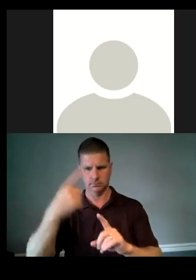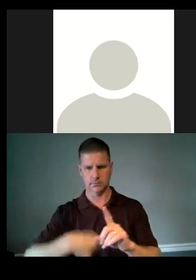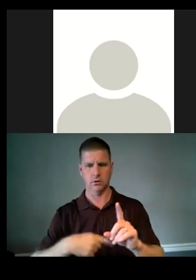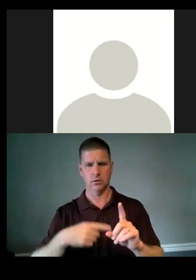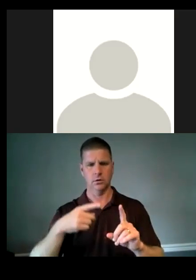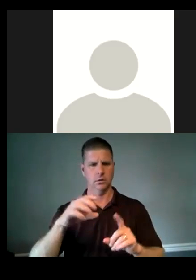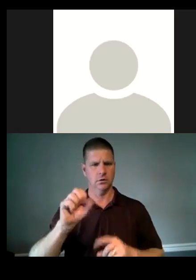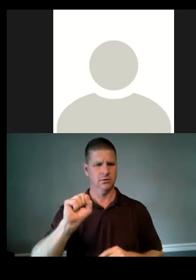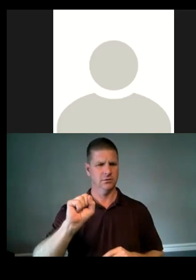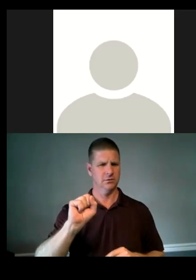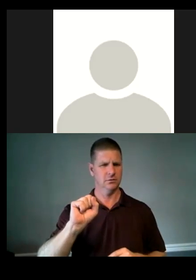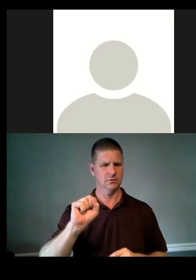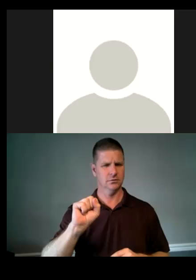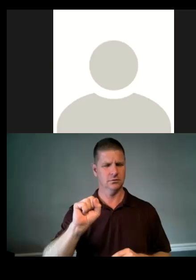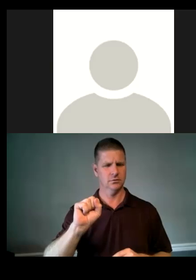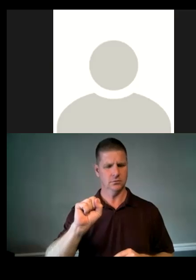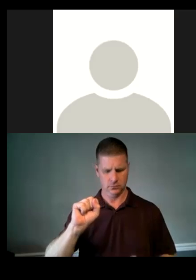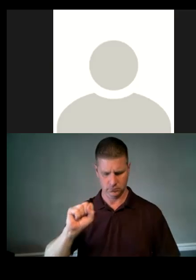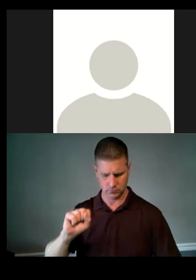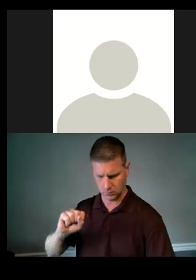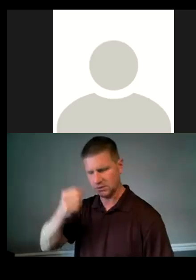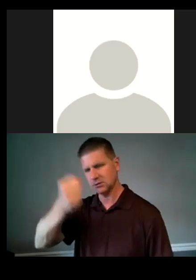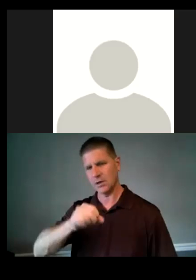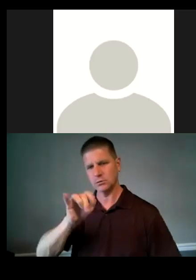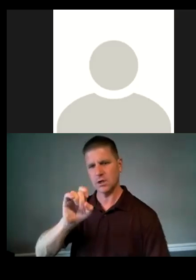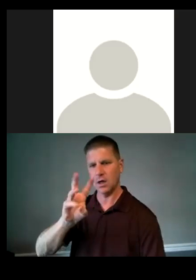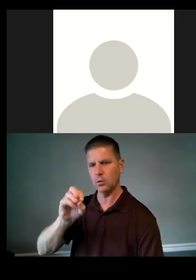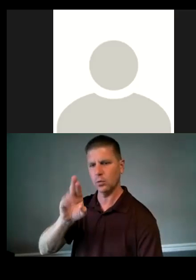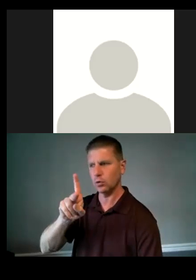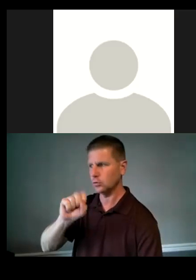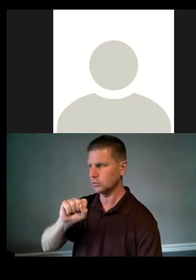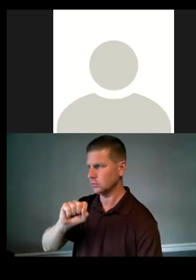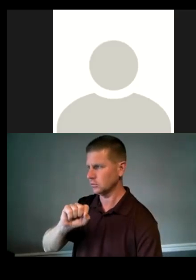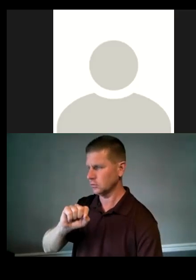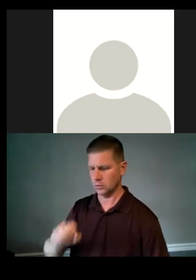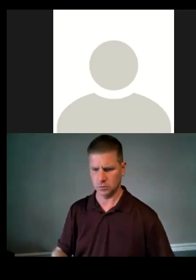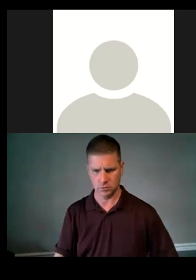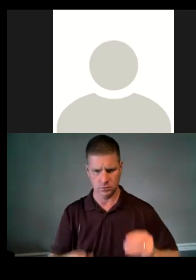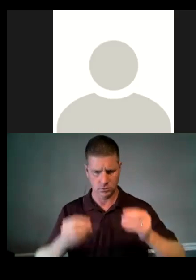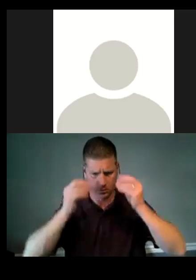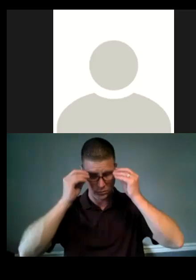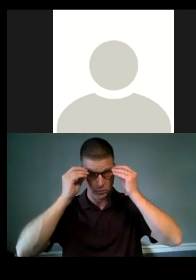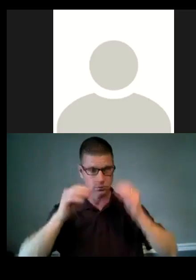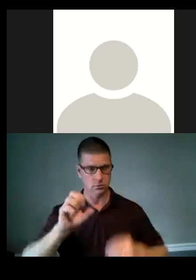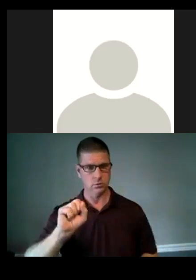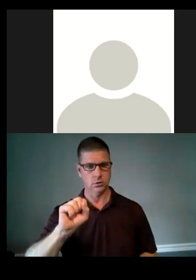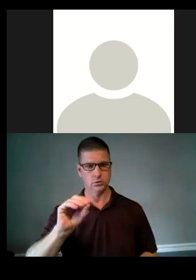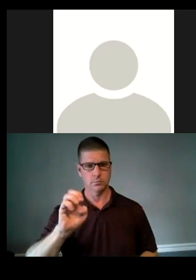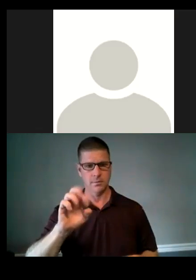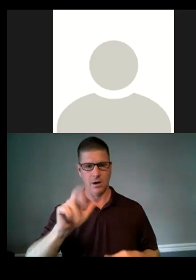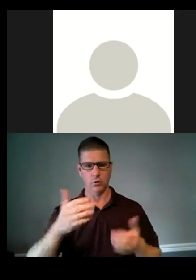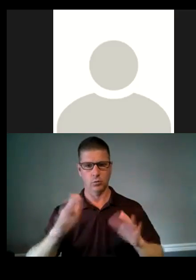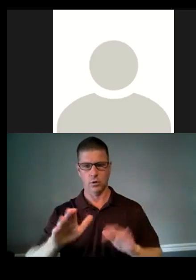The Somera Road Apartment Project at the Southside Works. Uh, Adelaide, you're gonna give us a refresher on this?